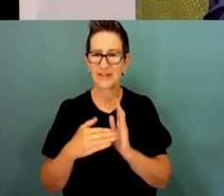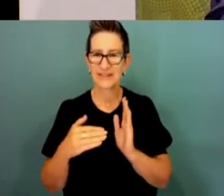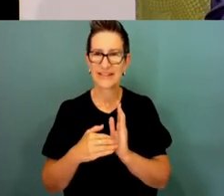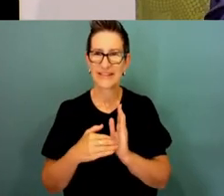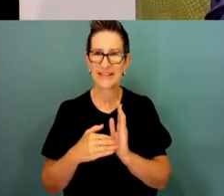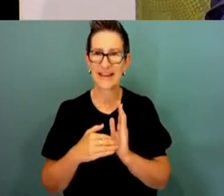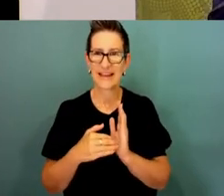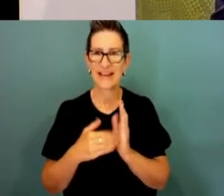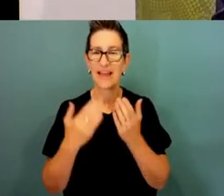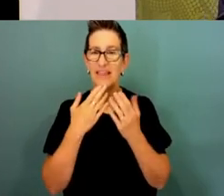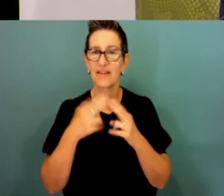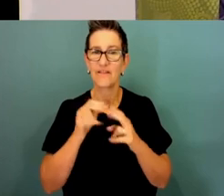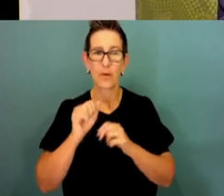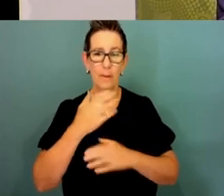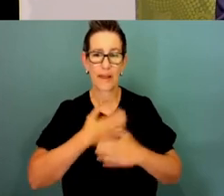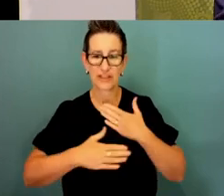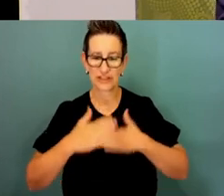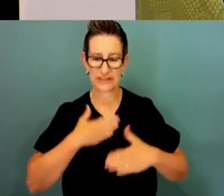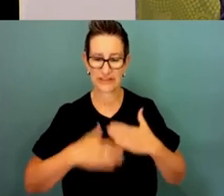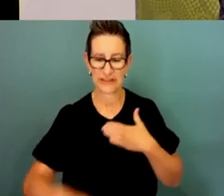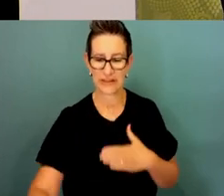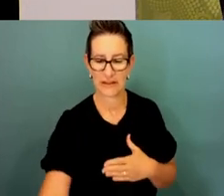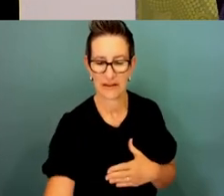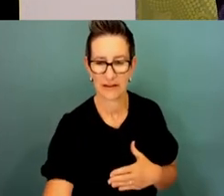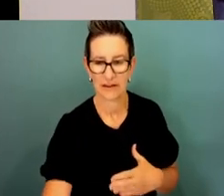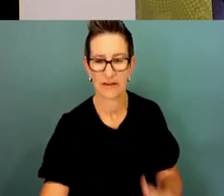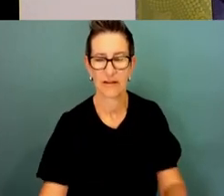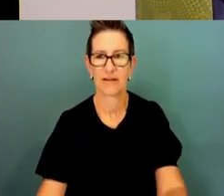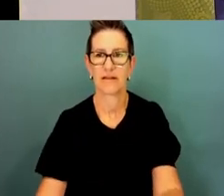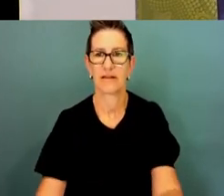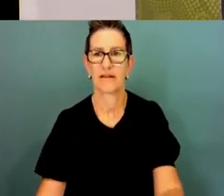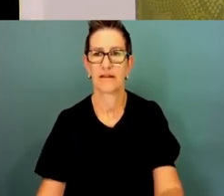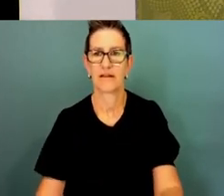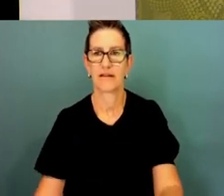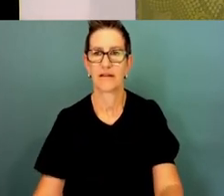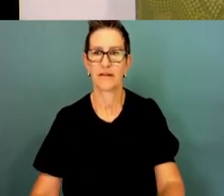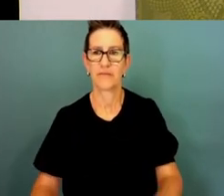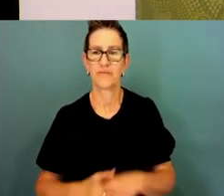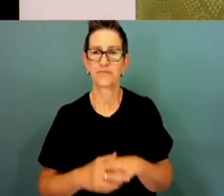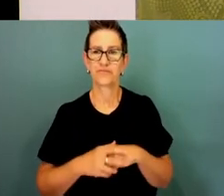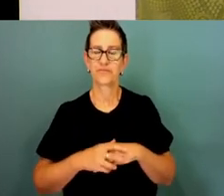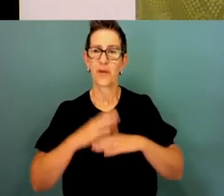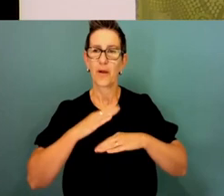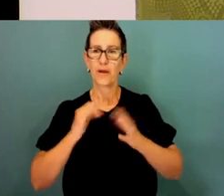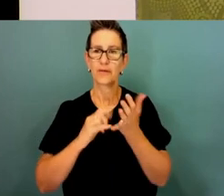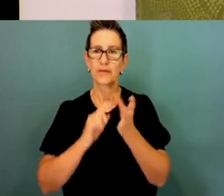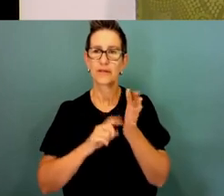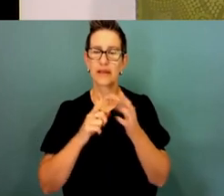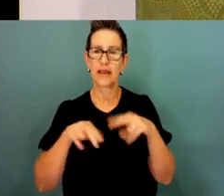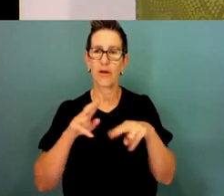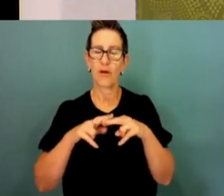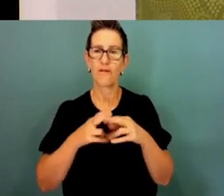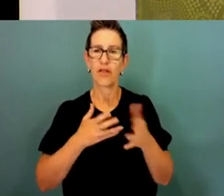thanking you all for your patience. Welcome to the launch of the State of the Service Roadshow. My name's Clare Walsh.